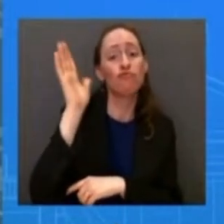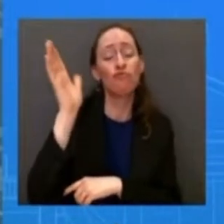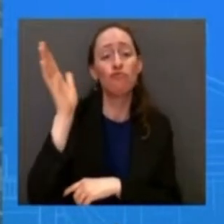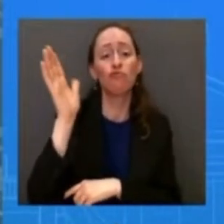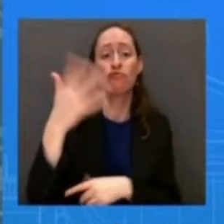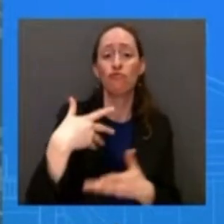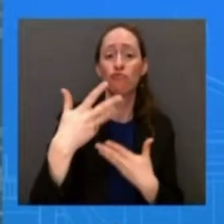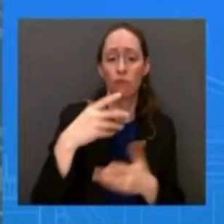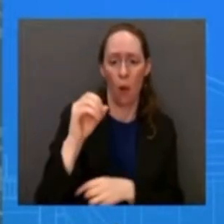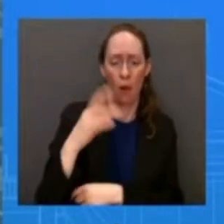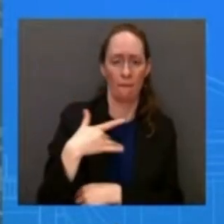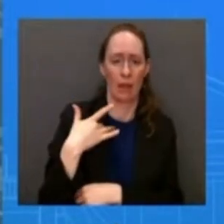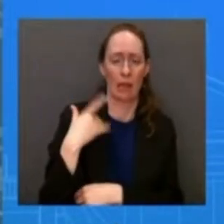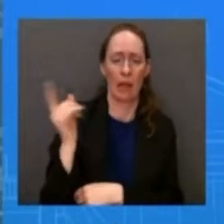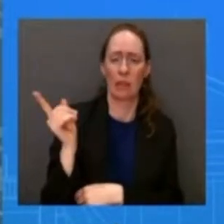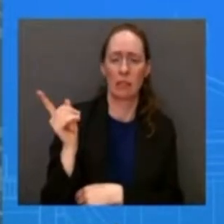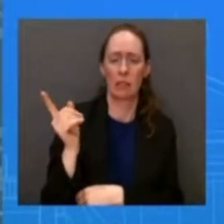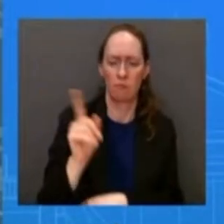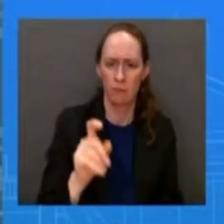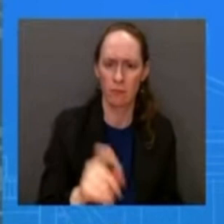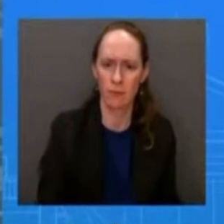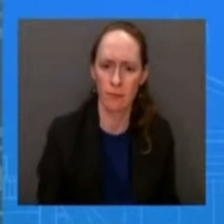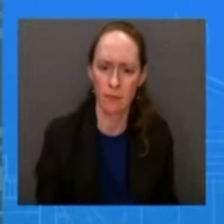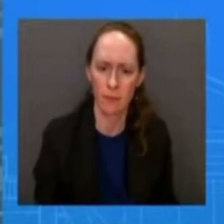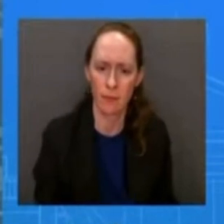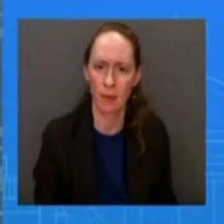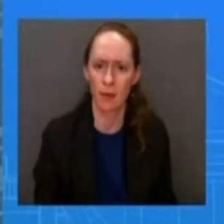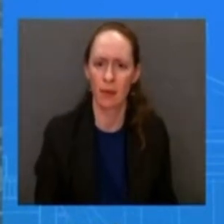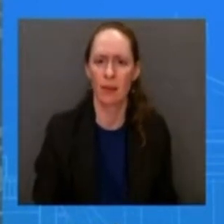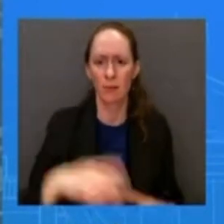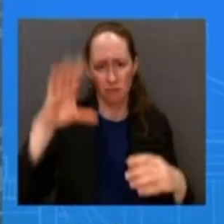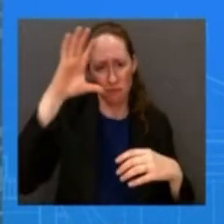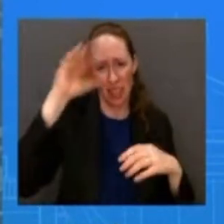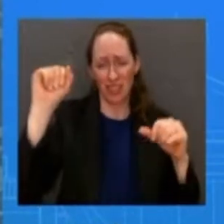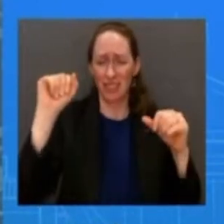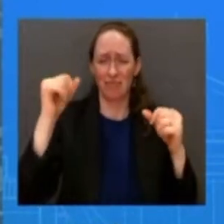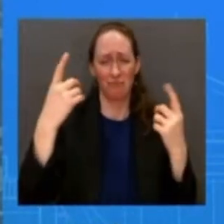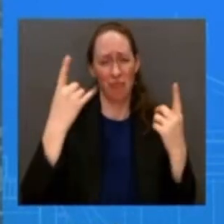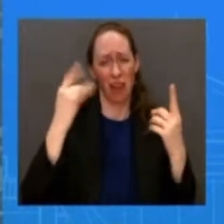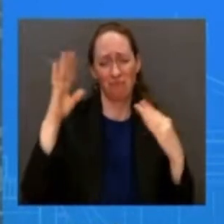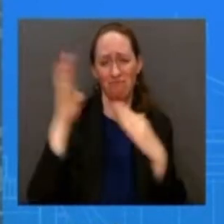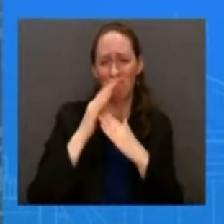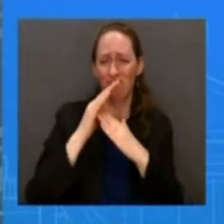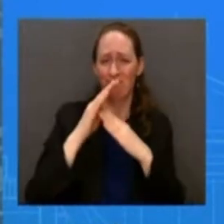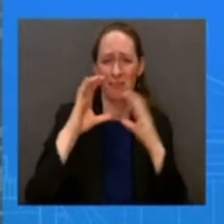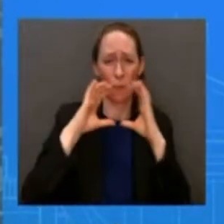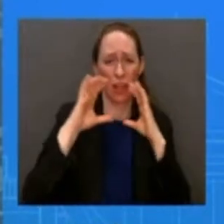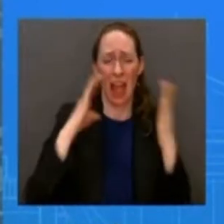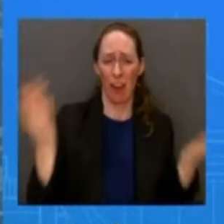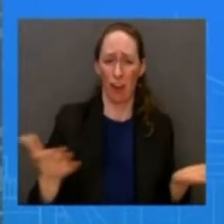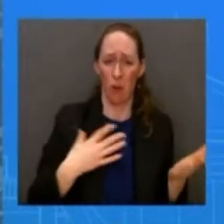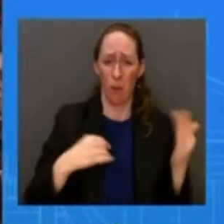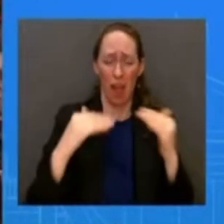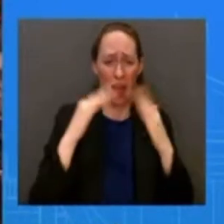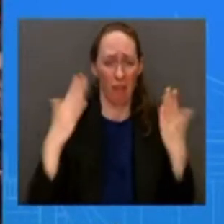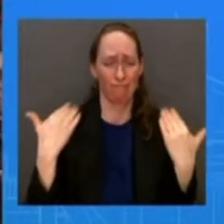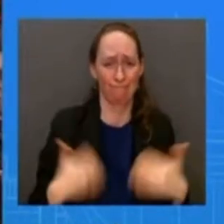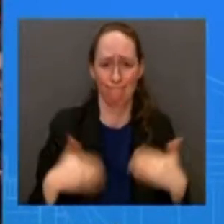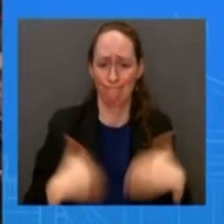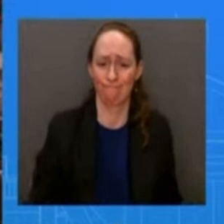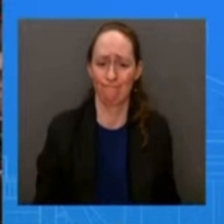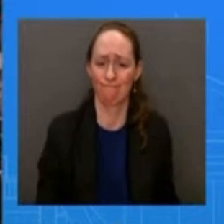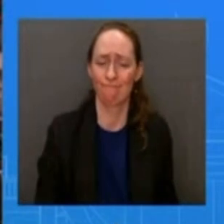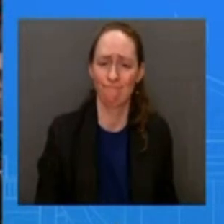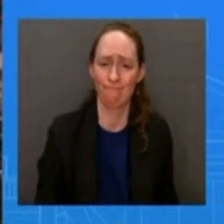communicator that we have in the white house go ahead go ahead right questions on the so-called okay culture wars if you would i appreciate it sure